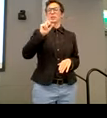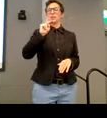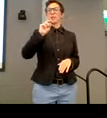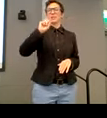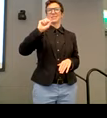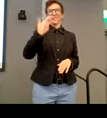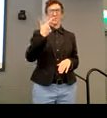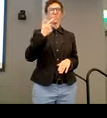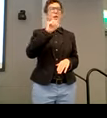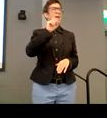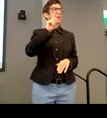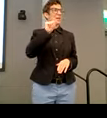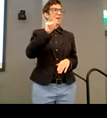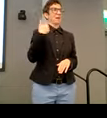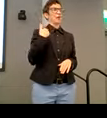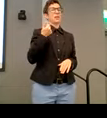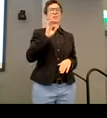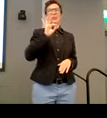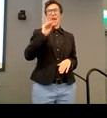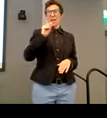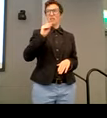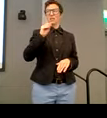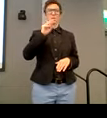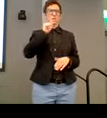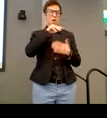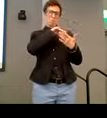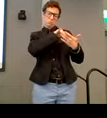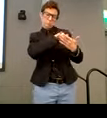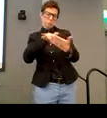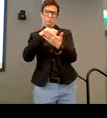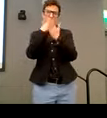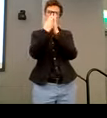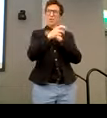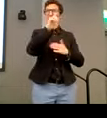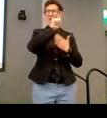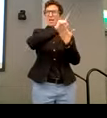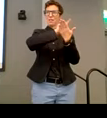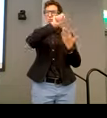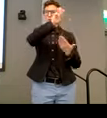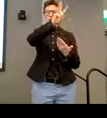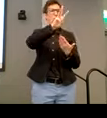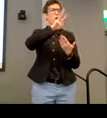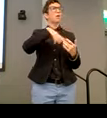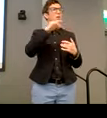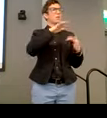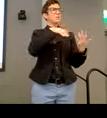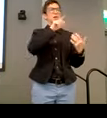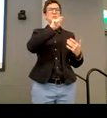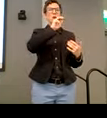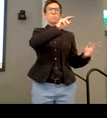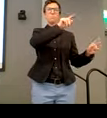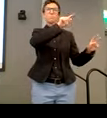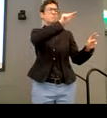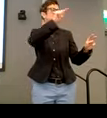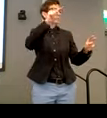passed in 1990, Tom eagerly studied that new law. And, uh, and he, when he started to look around and